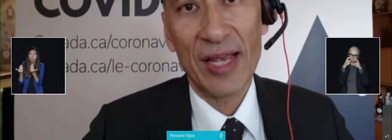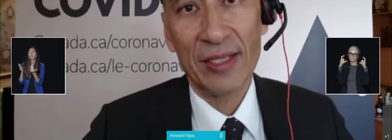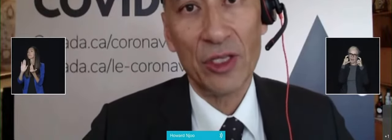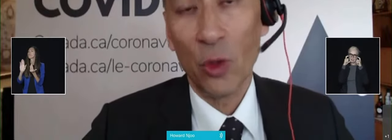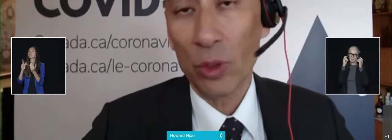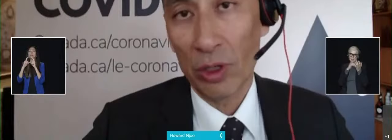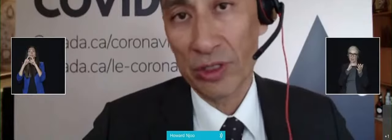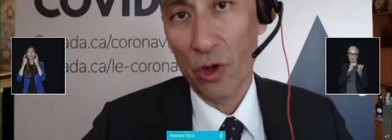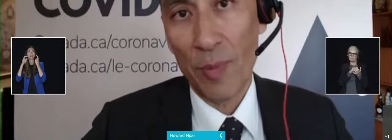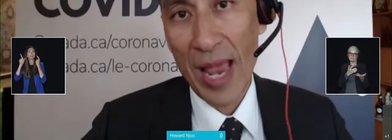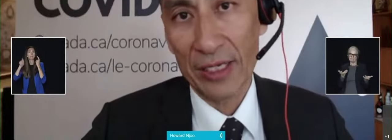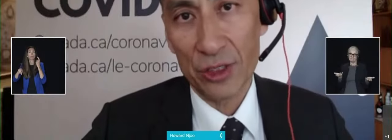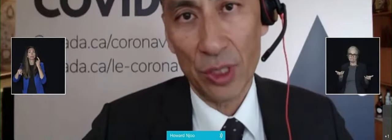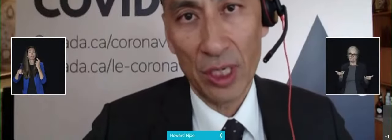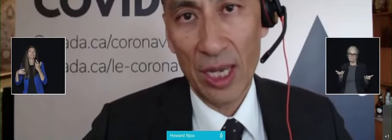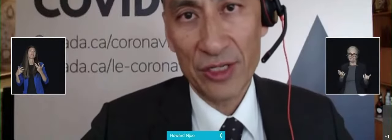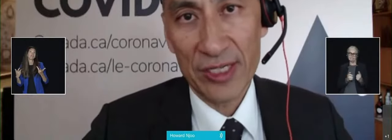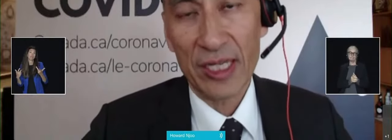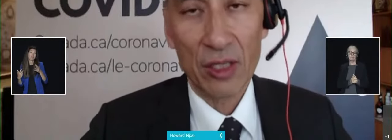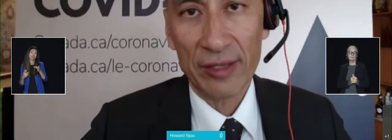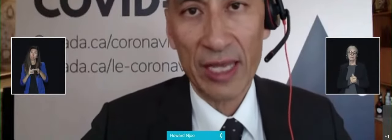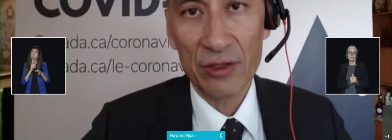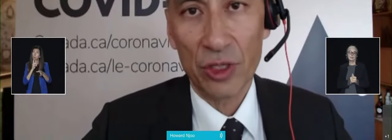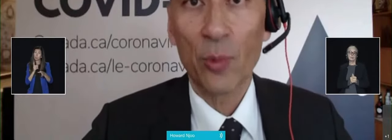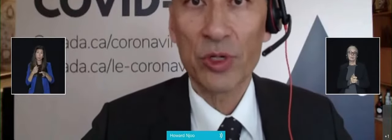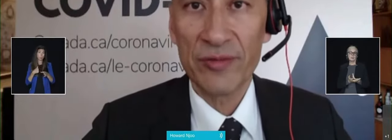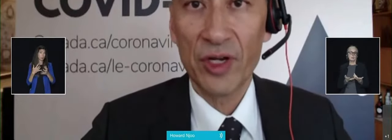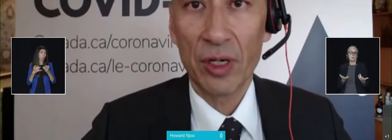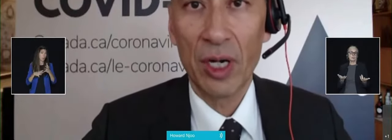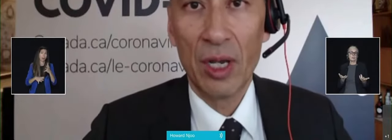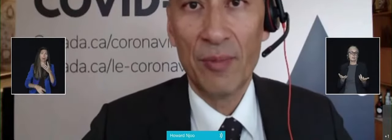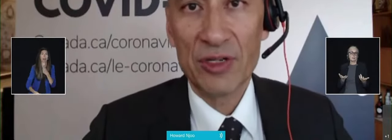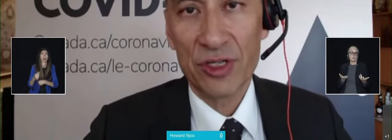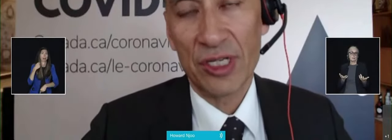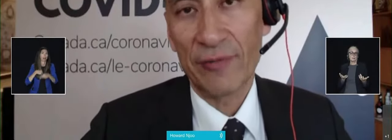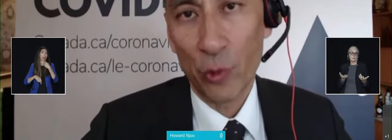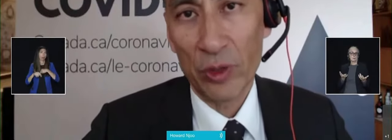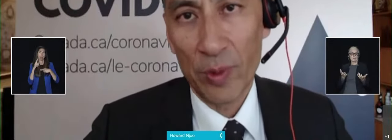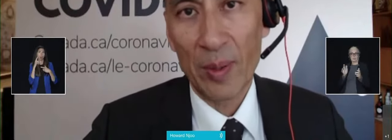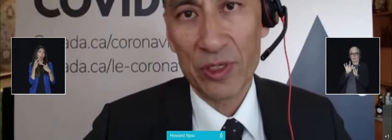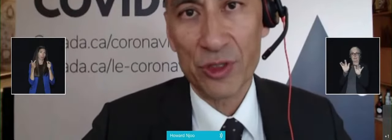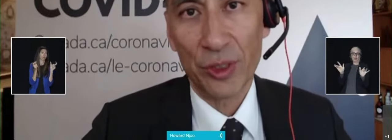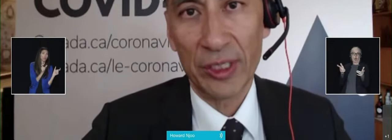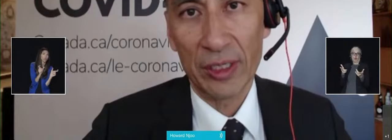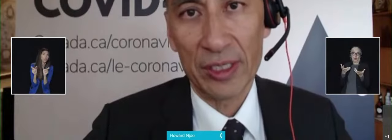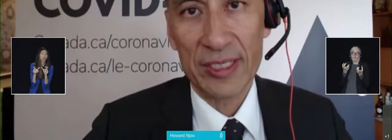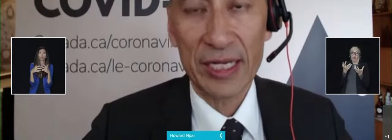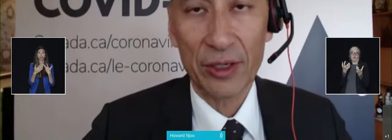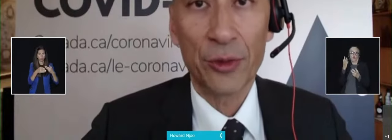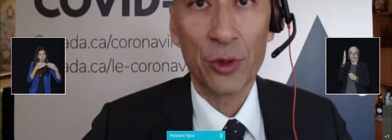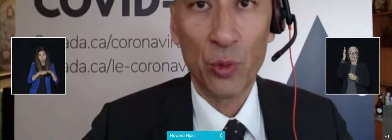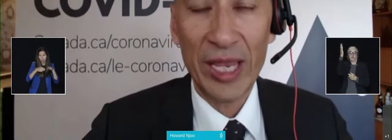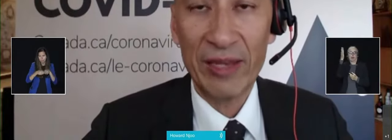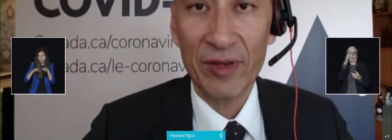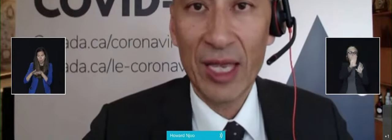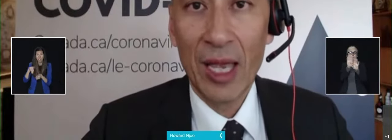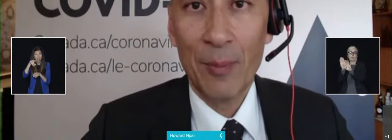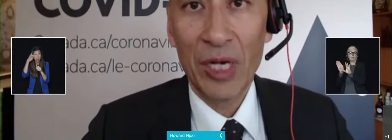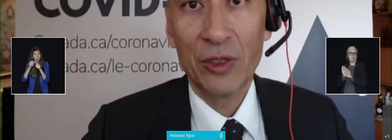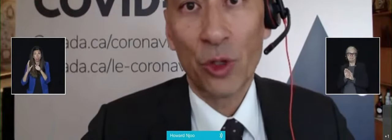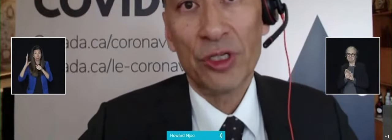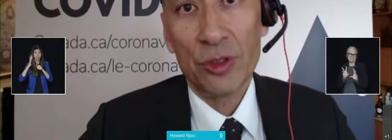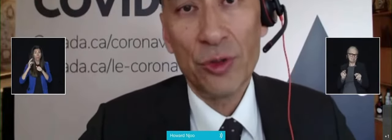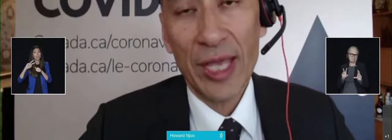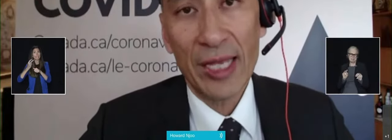speaks to the fact that no one wants to go back into, as you say, lockdowns are the more severe measures that everyone remembers during the second and third wave.